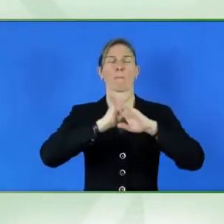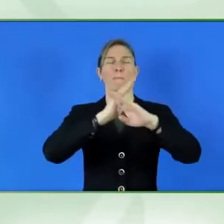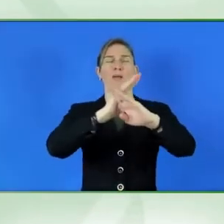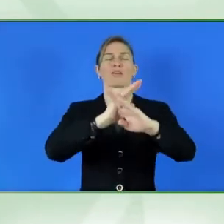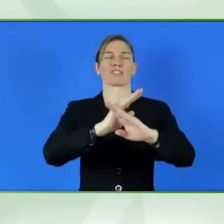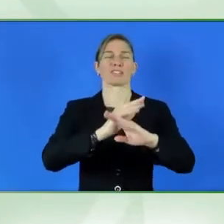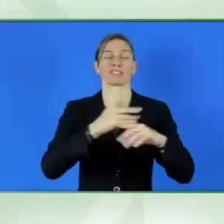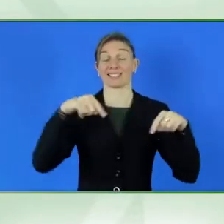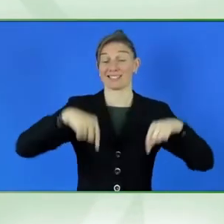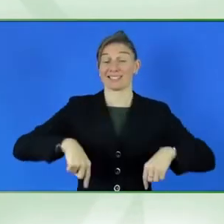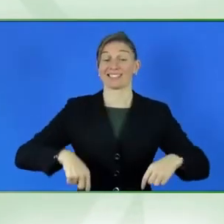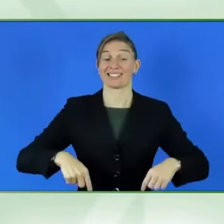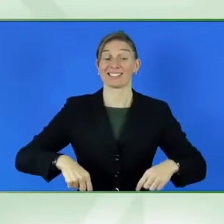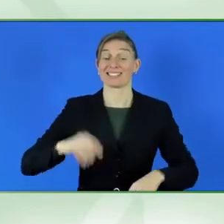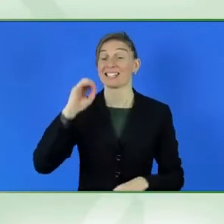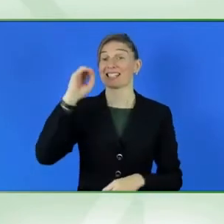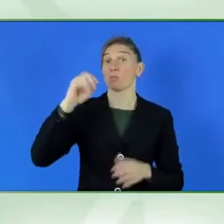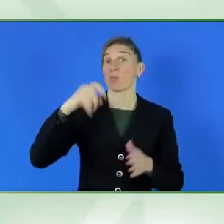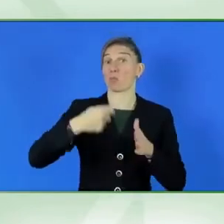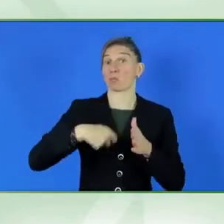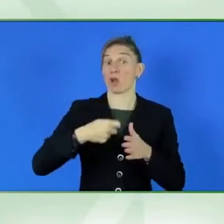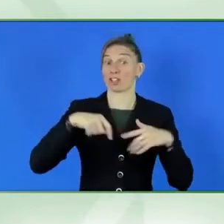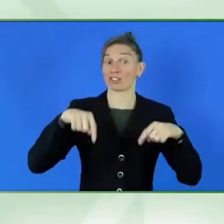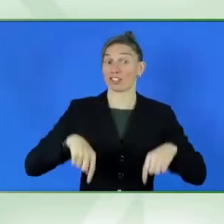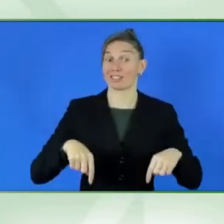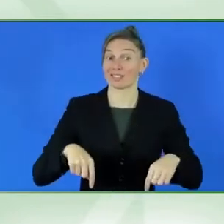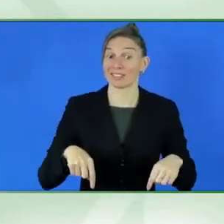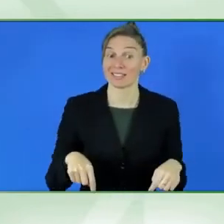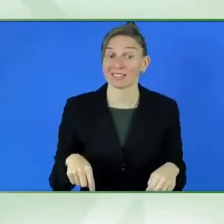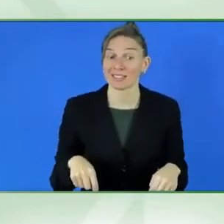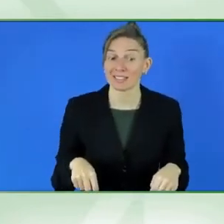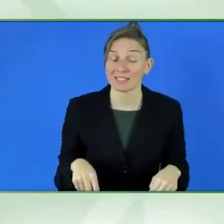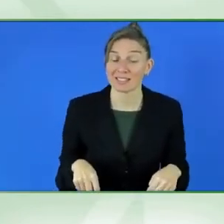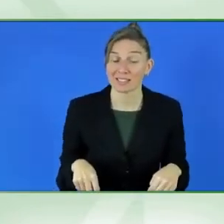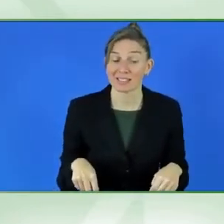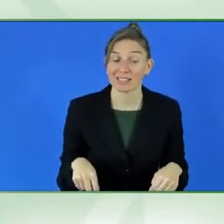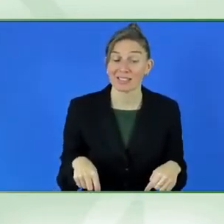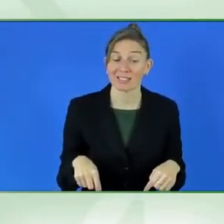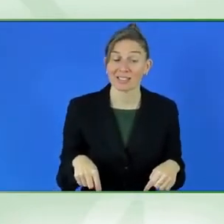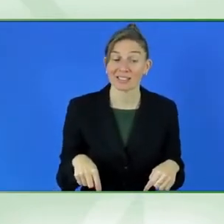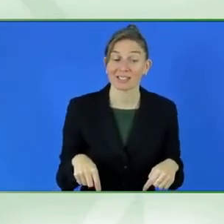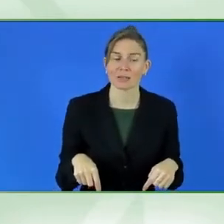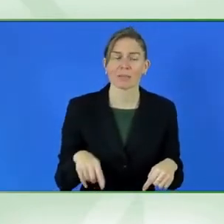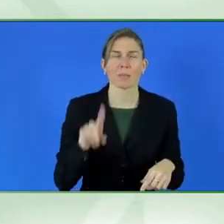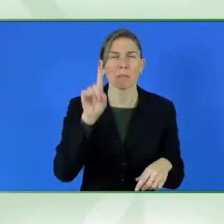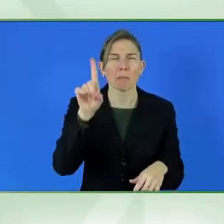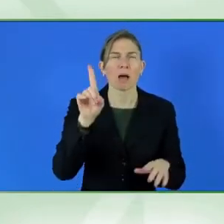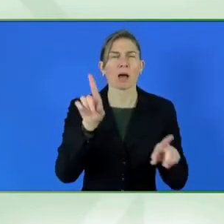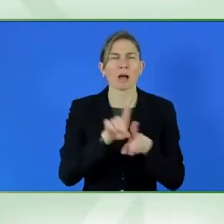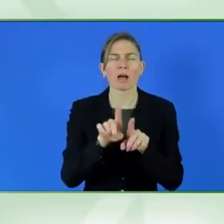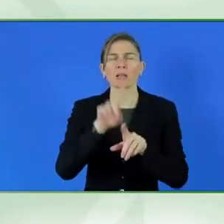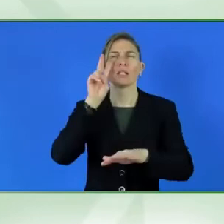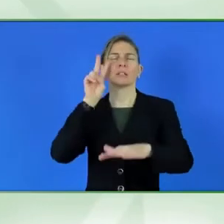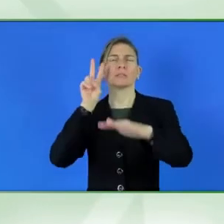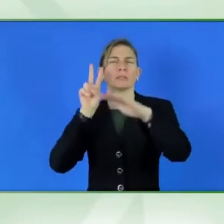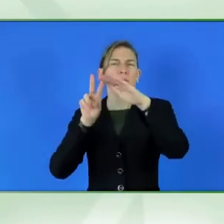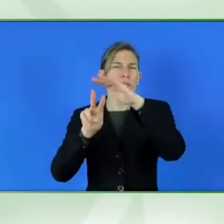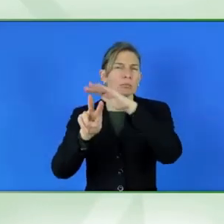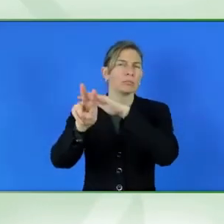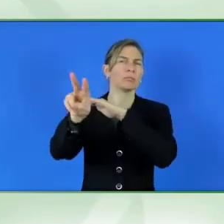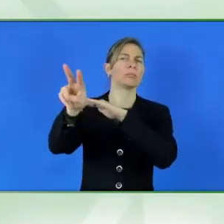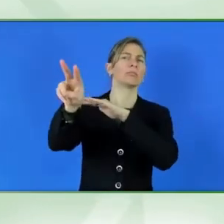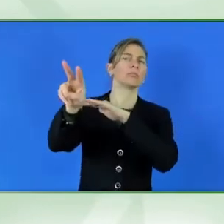zero project. Uh, we need to think about forecasting or foresighting the disability sector.